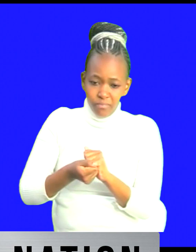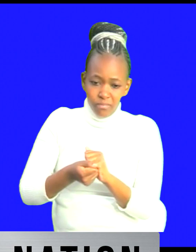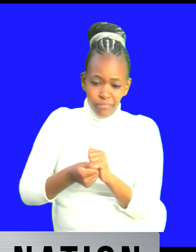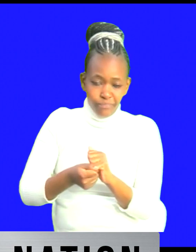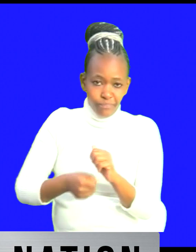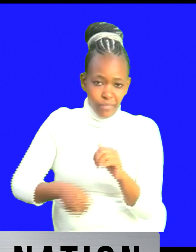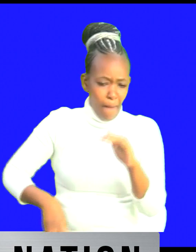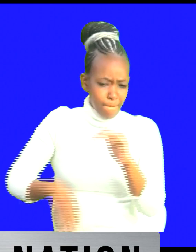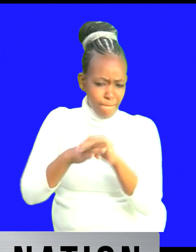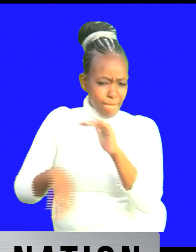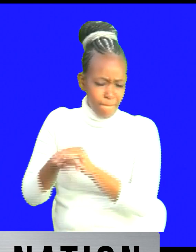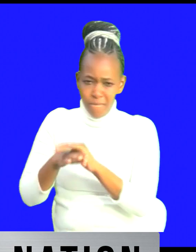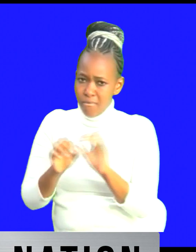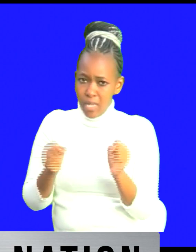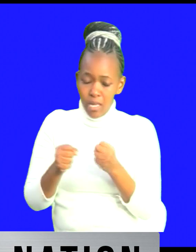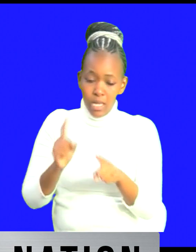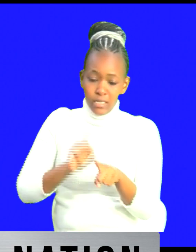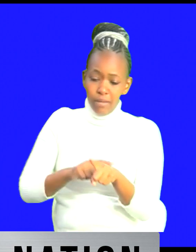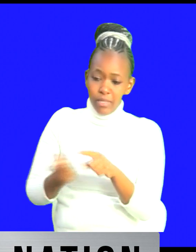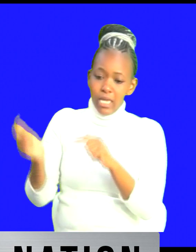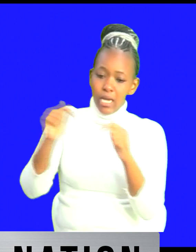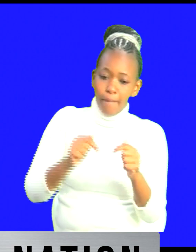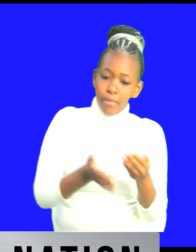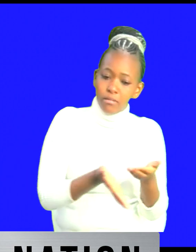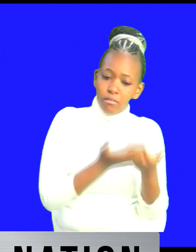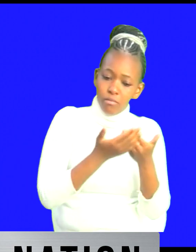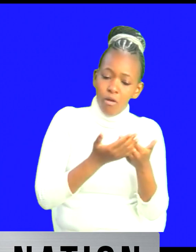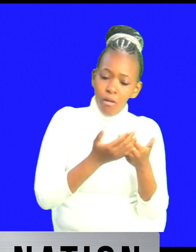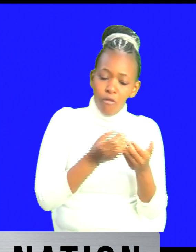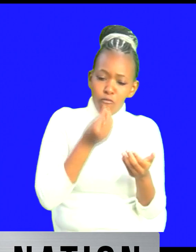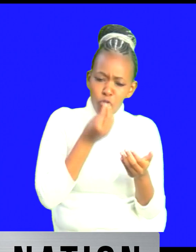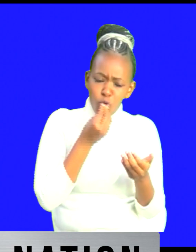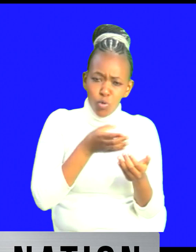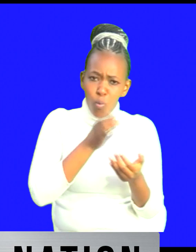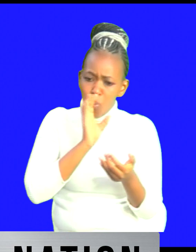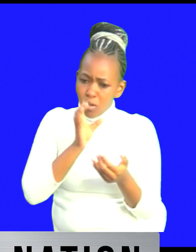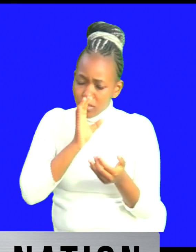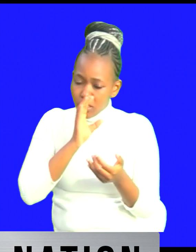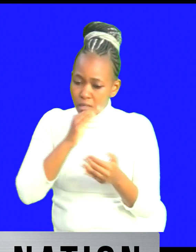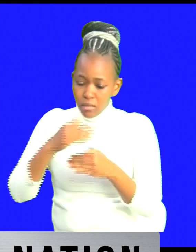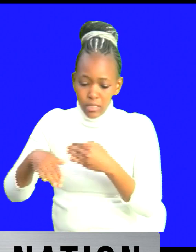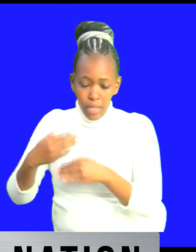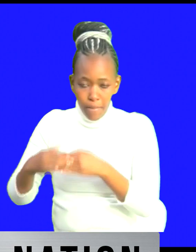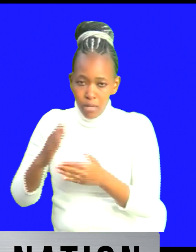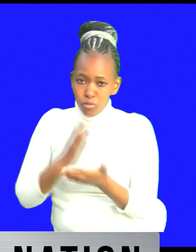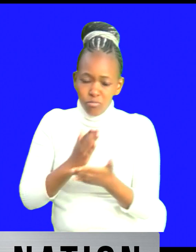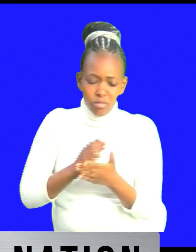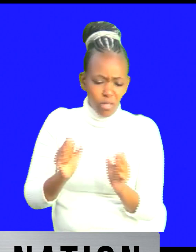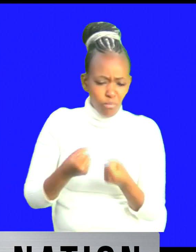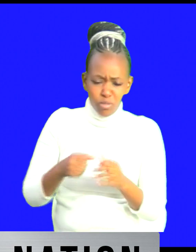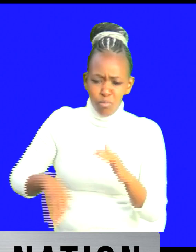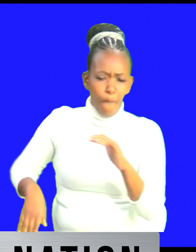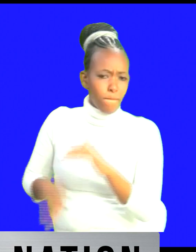if they come for help for food for water for they are our neighbors but i think it will be handled